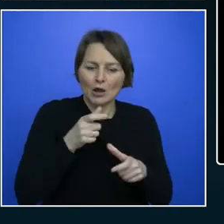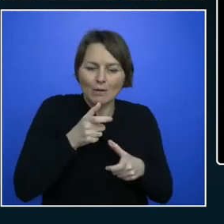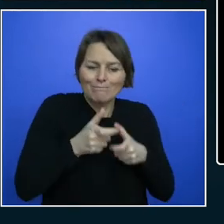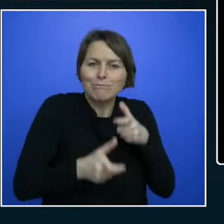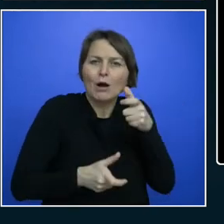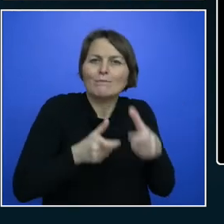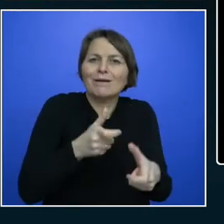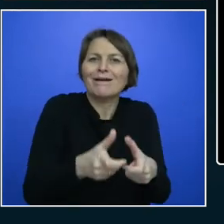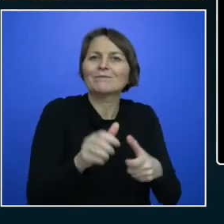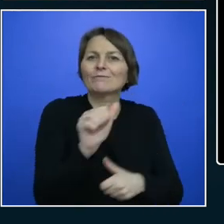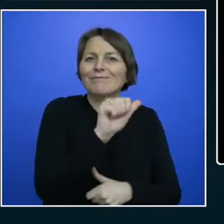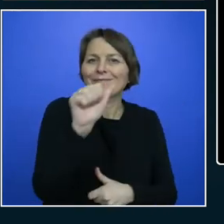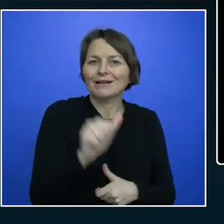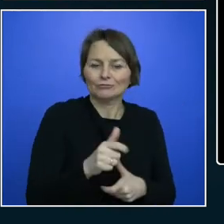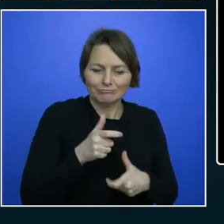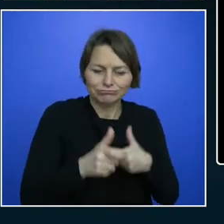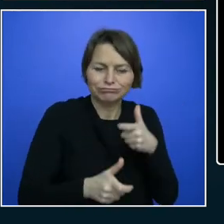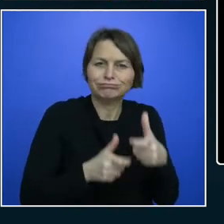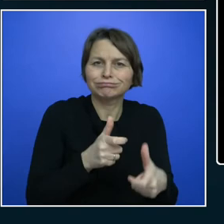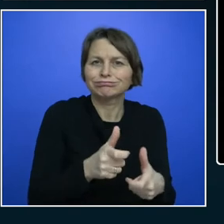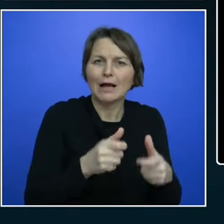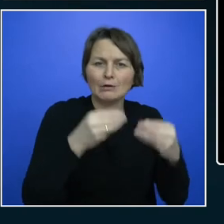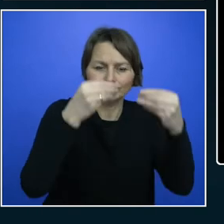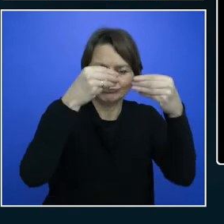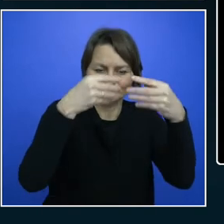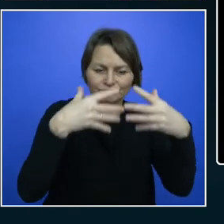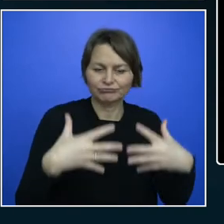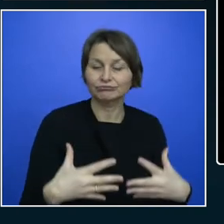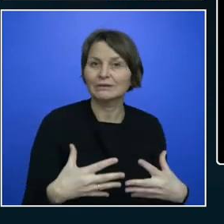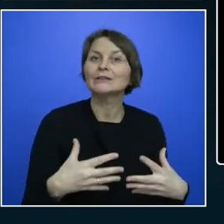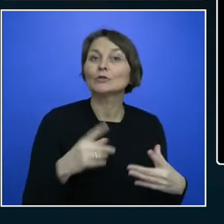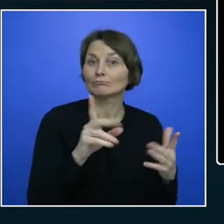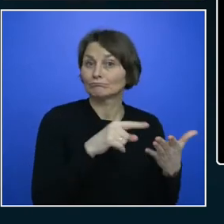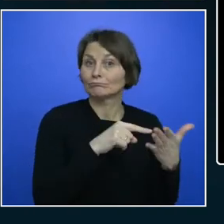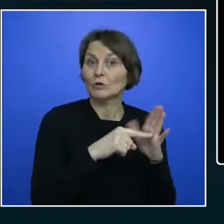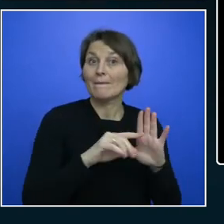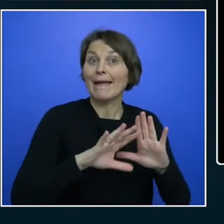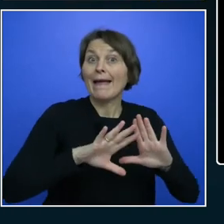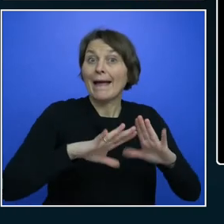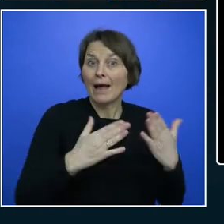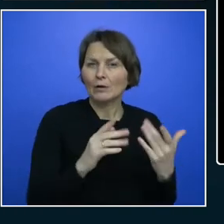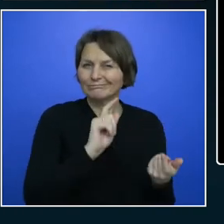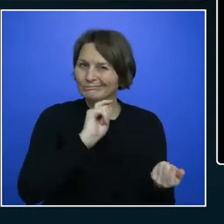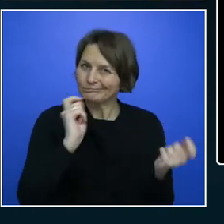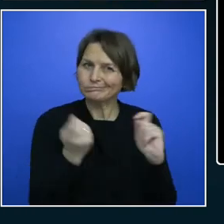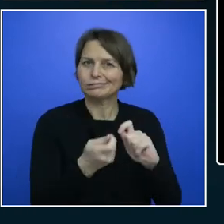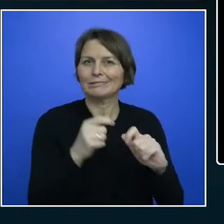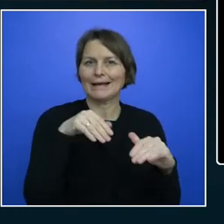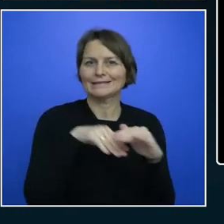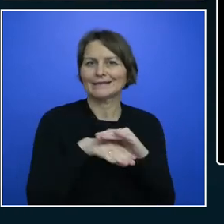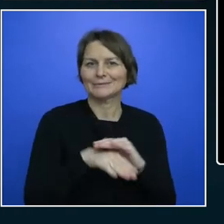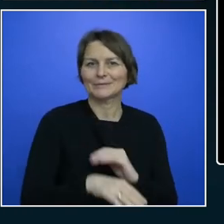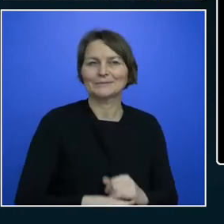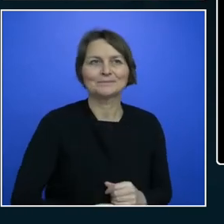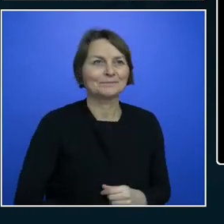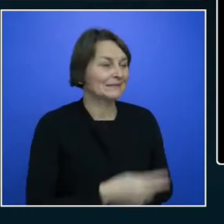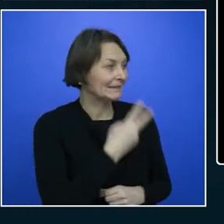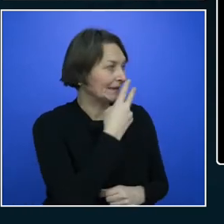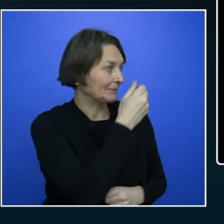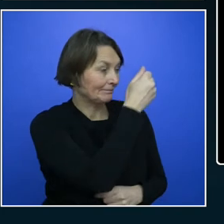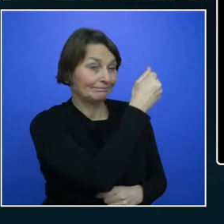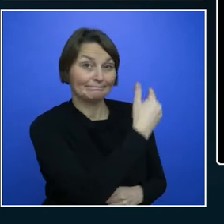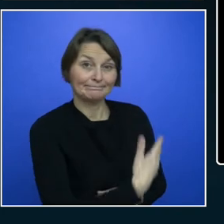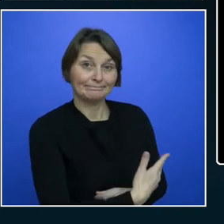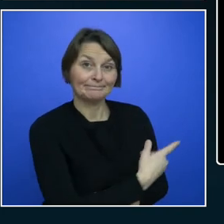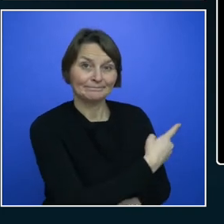actually create an accessible Azure pipeline right now. So I've got my test there. So you've got your test pipelines there. And I'm going to